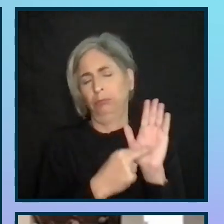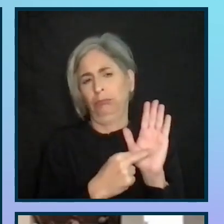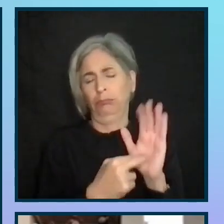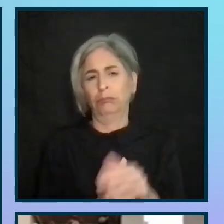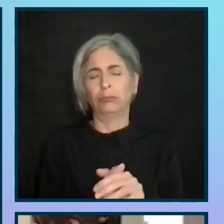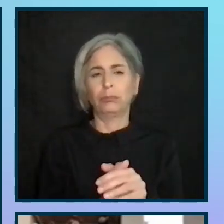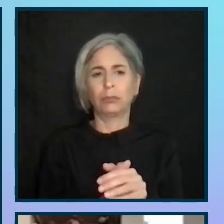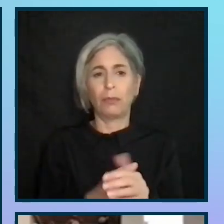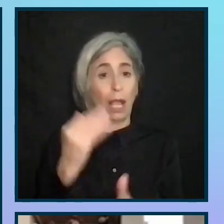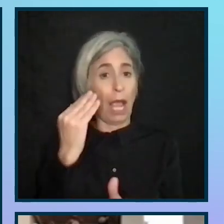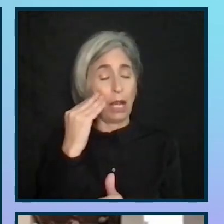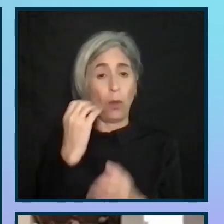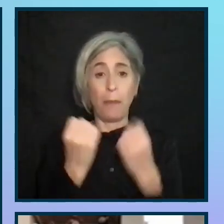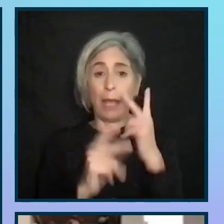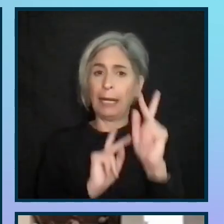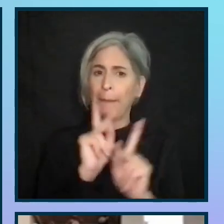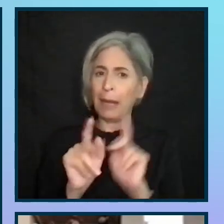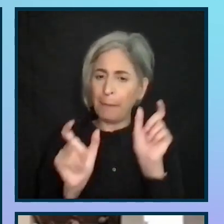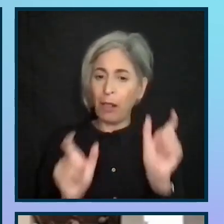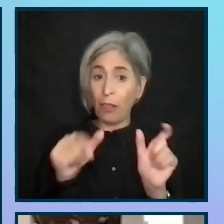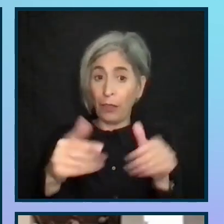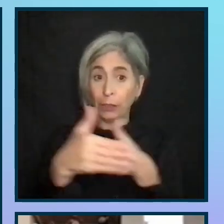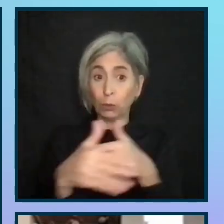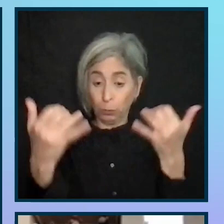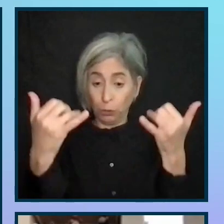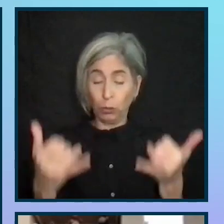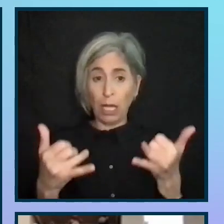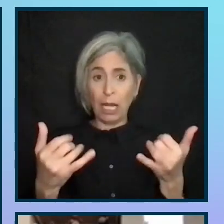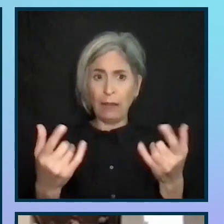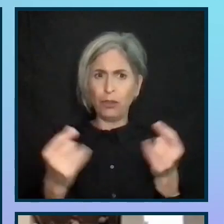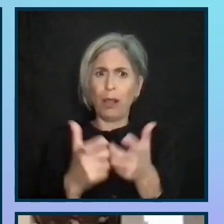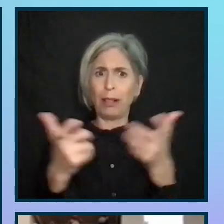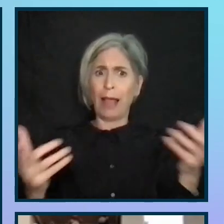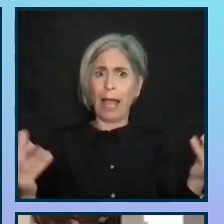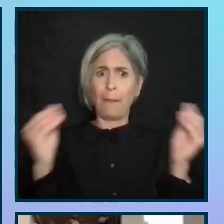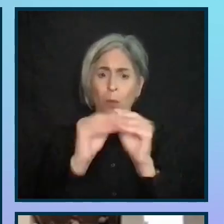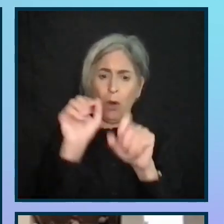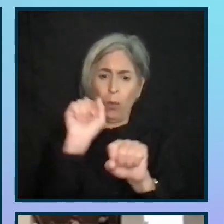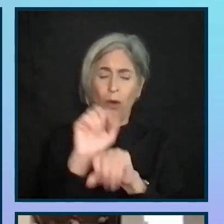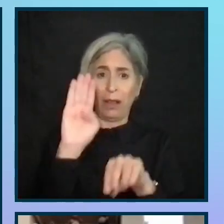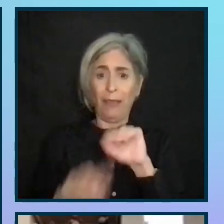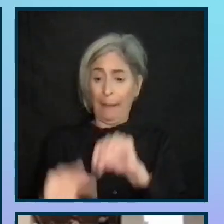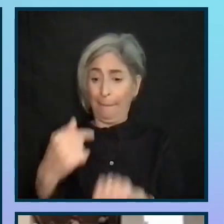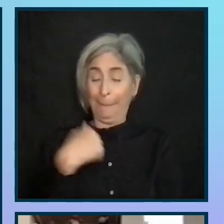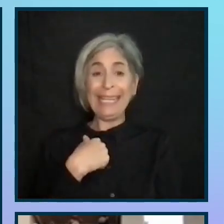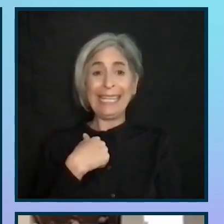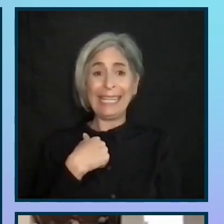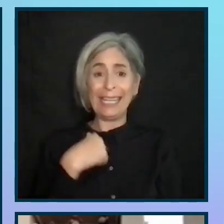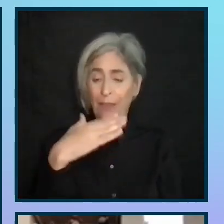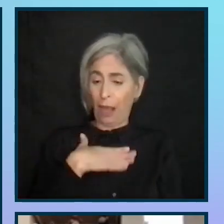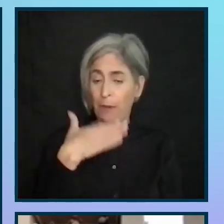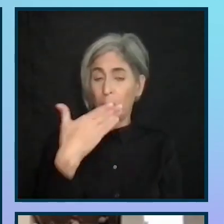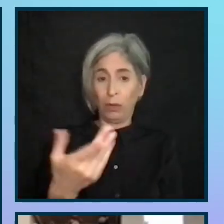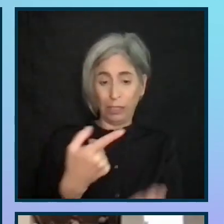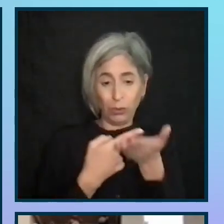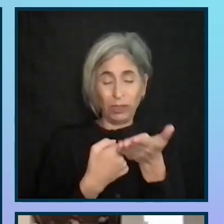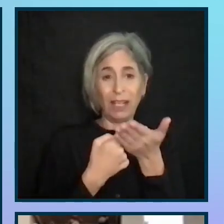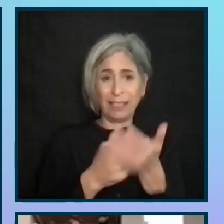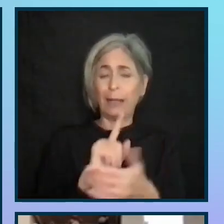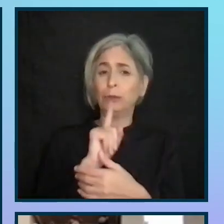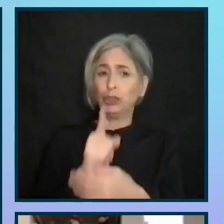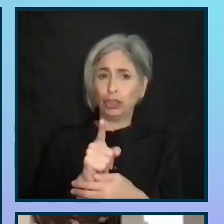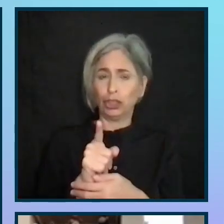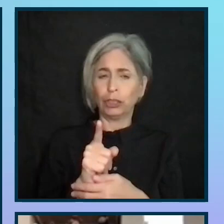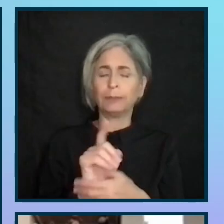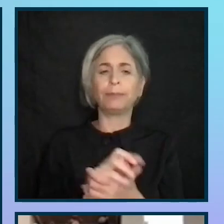I know that there are many people probably in this room today who have done a lot more of that than I have. I'm sure they'll be willing to talk about it, as I said at the start.